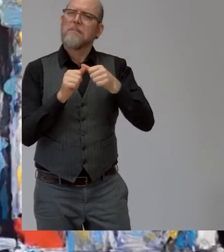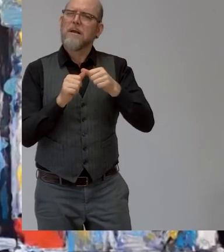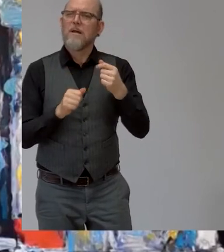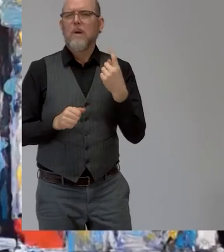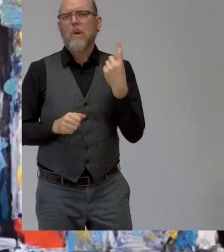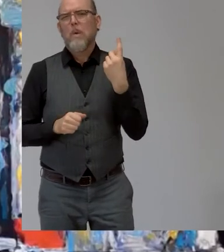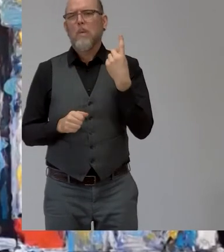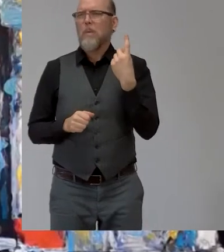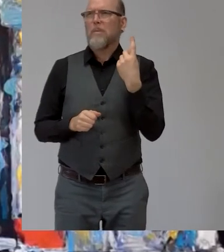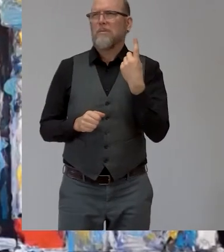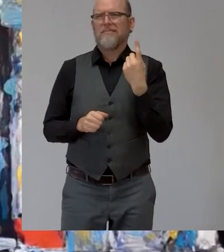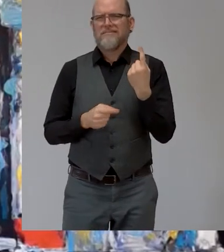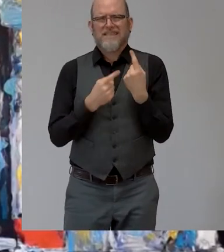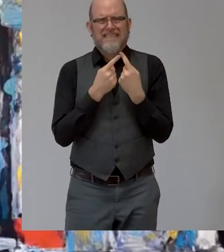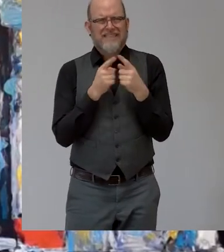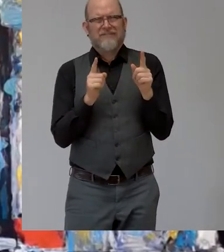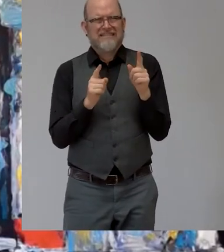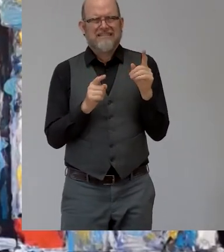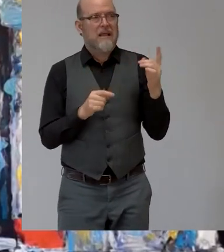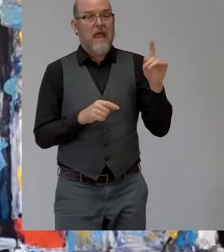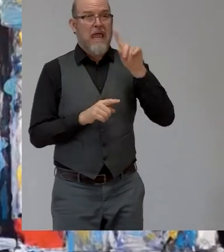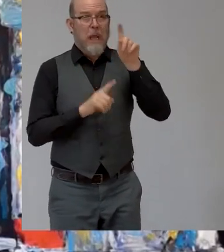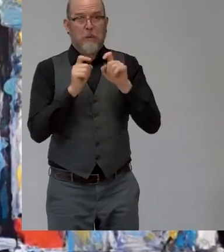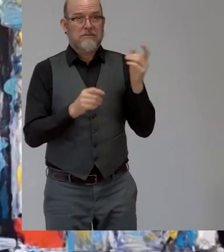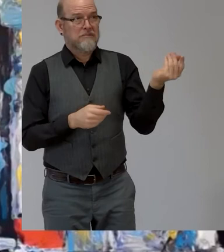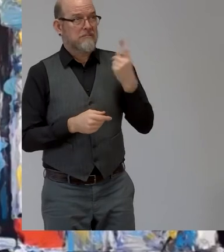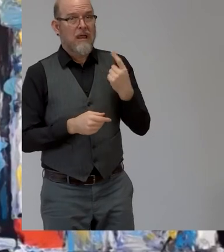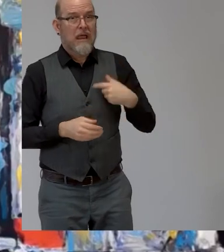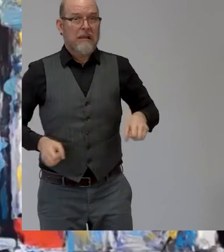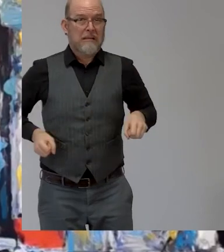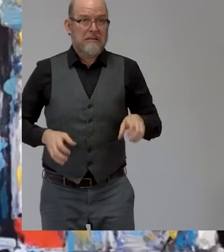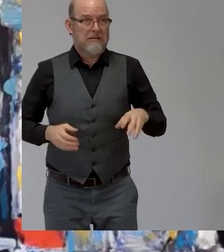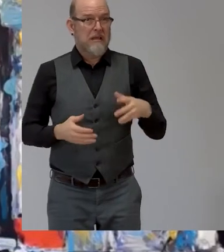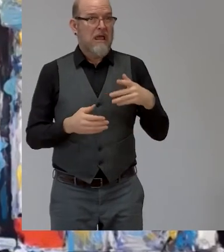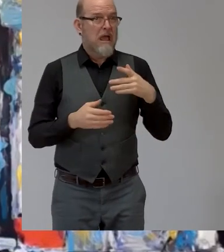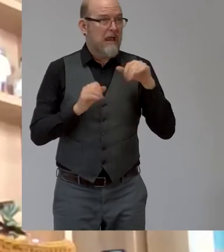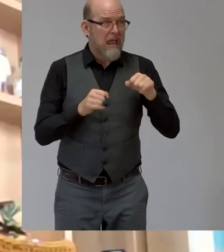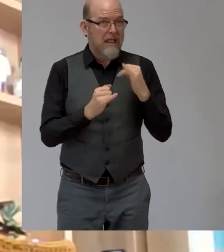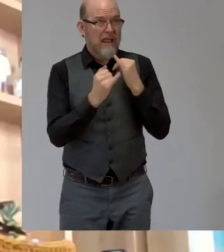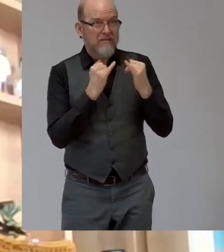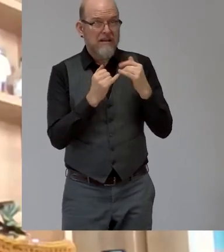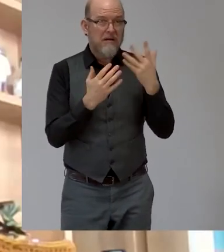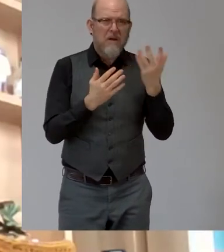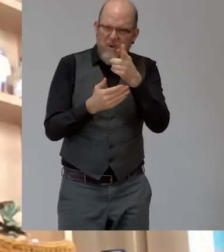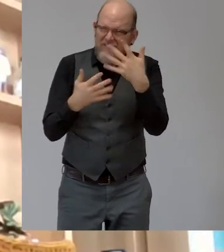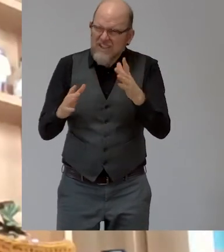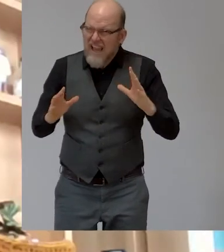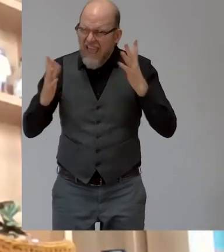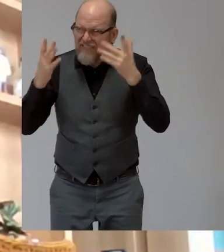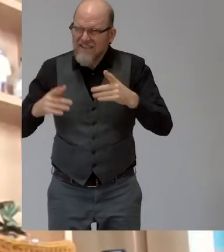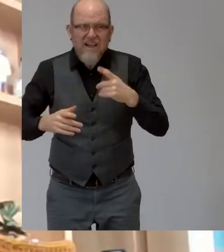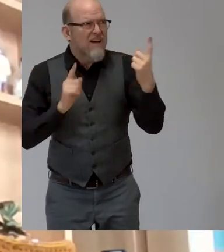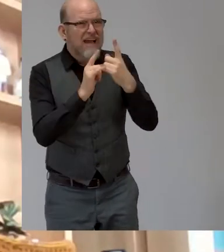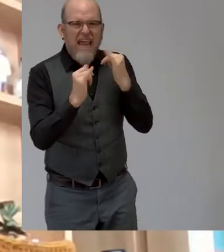asked uh people with this with a wheelchair uh during an interview well yes um i've heard people talk about